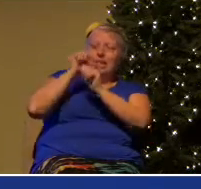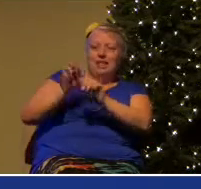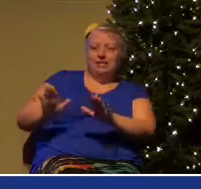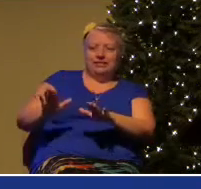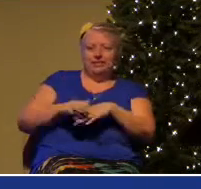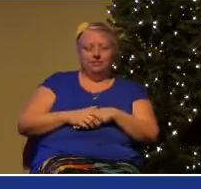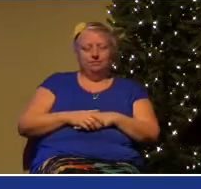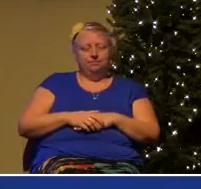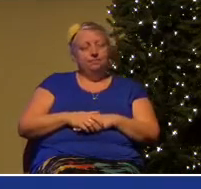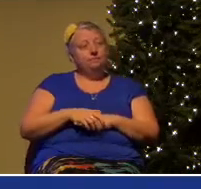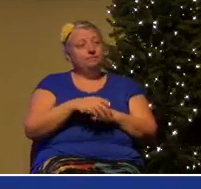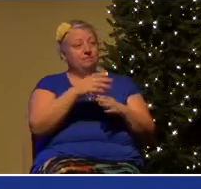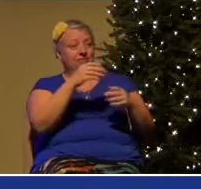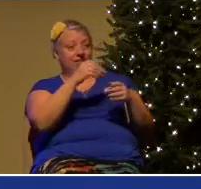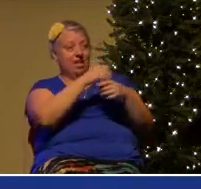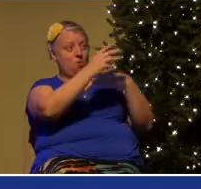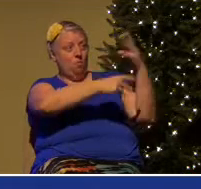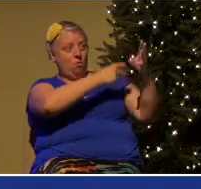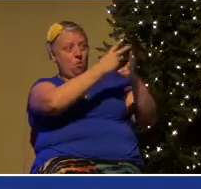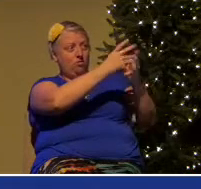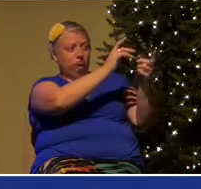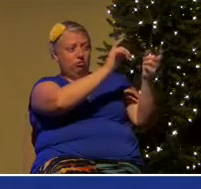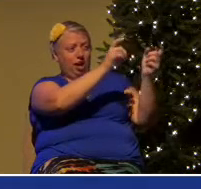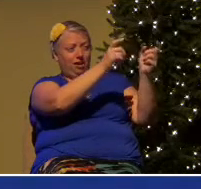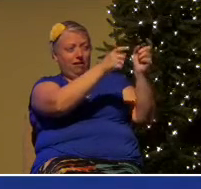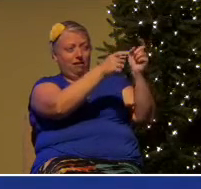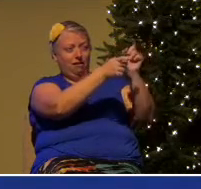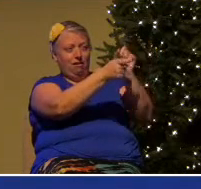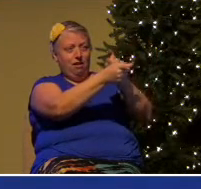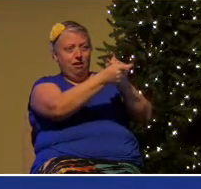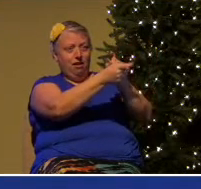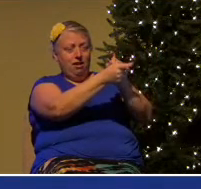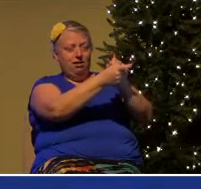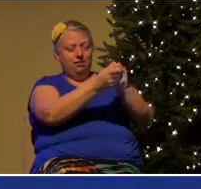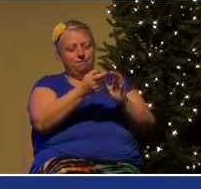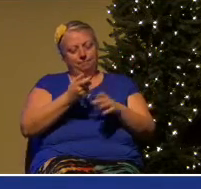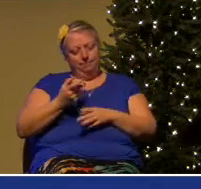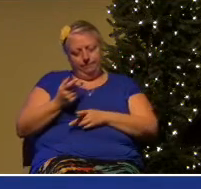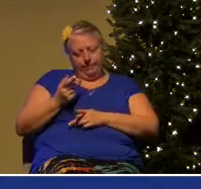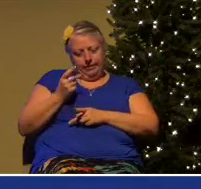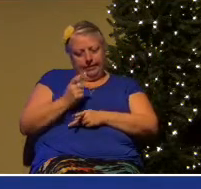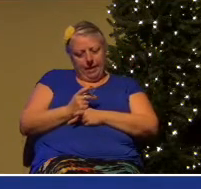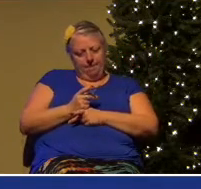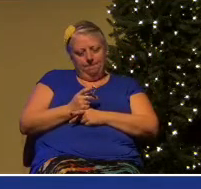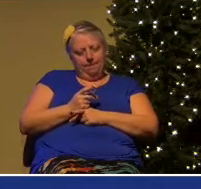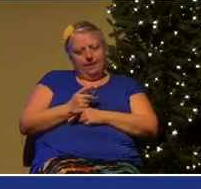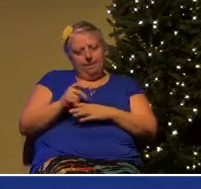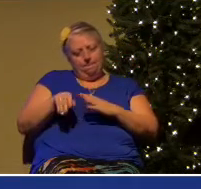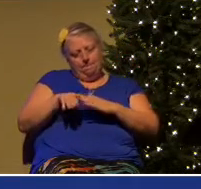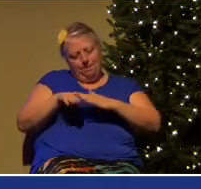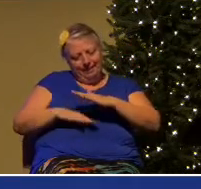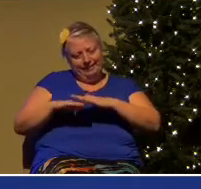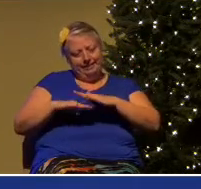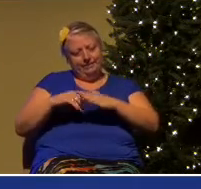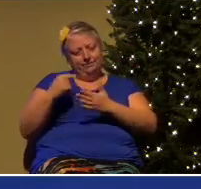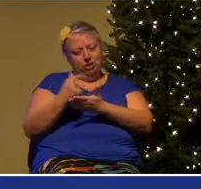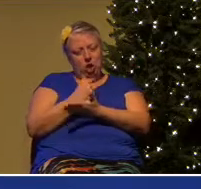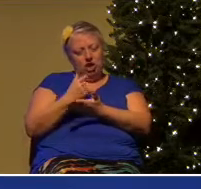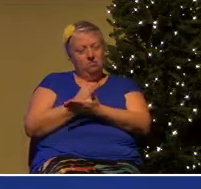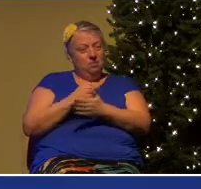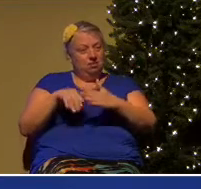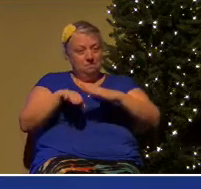world, holding on to the essence of the gospel that we cannot compromise,